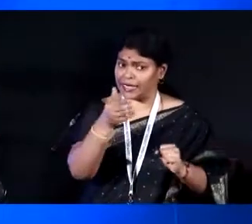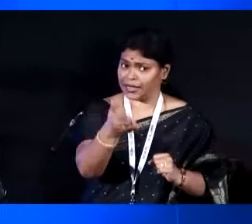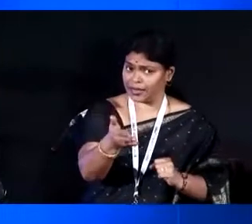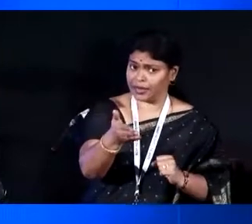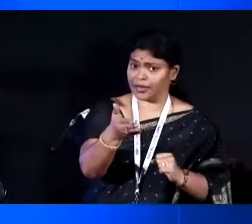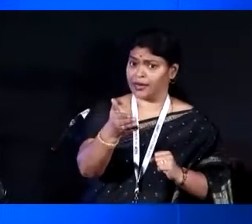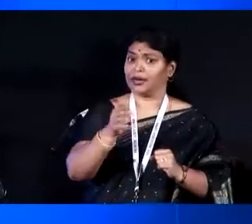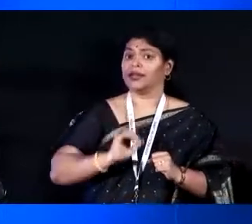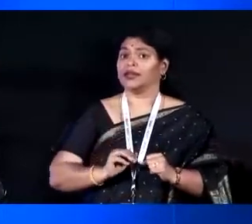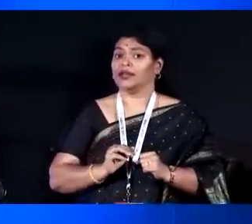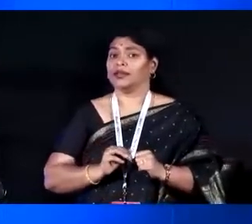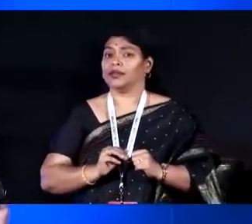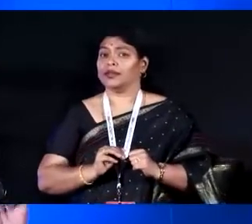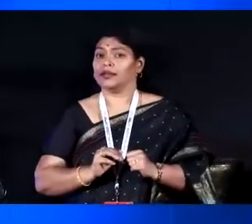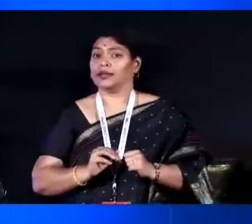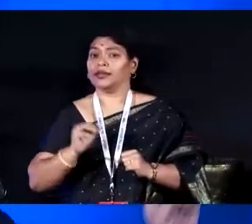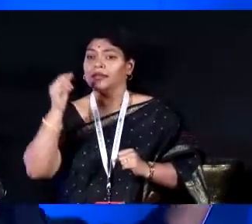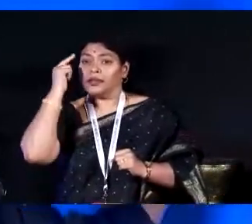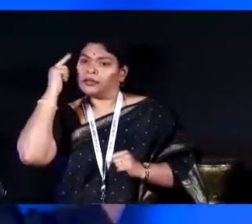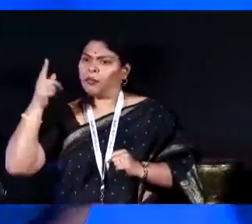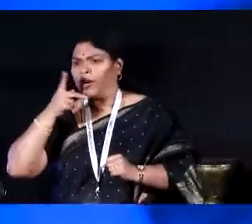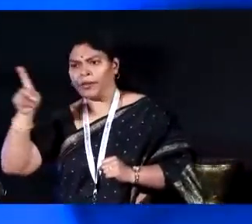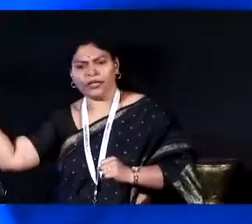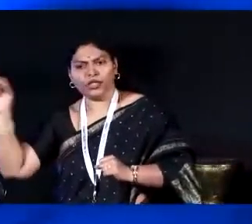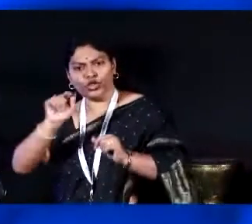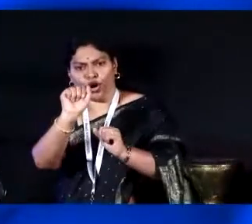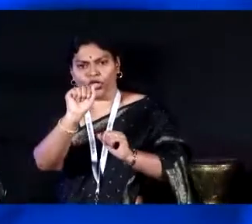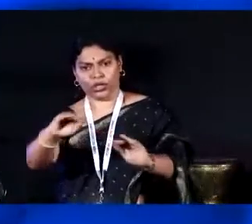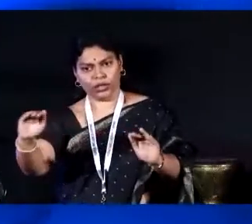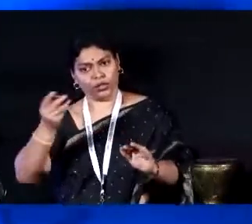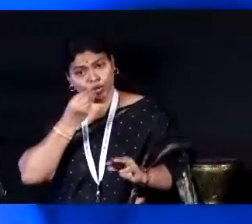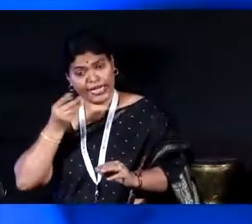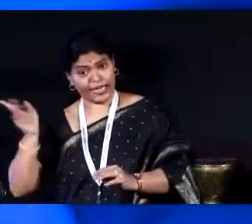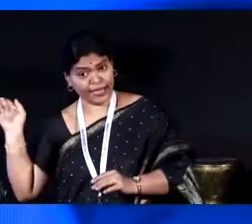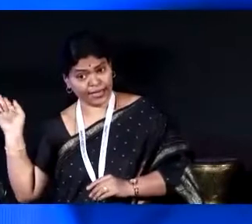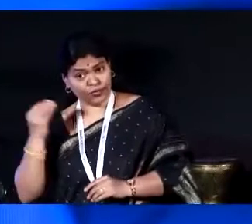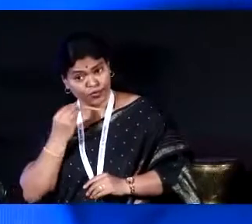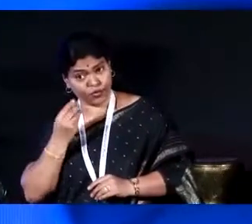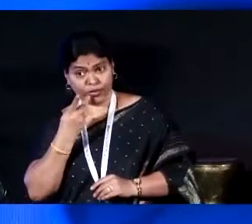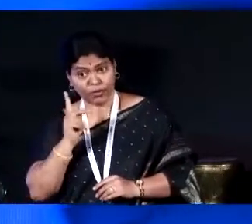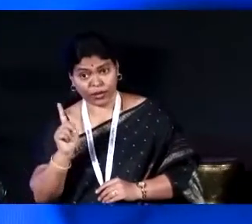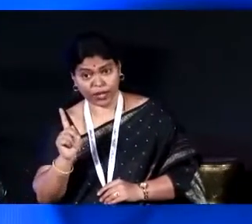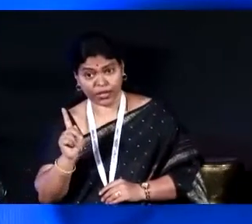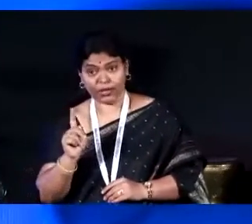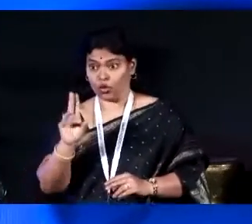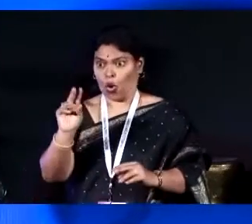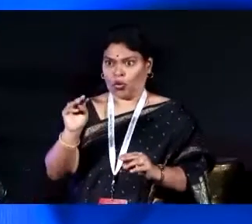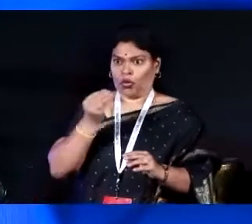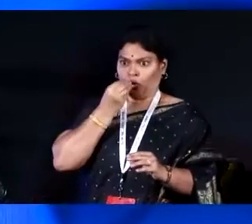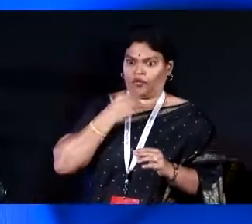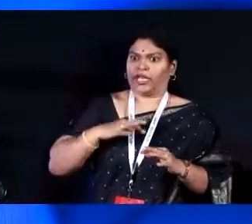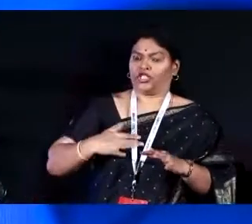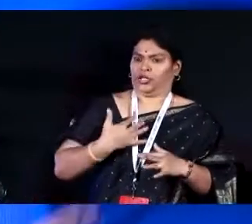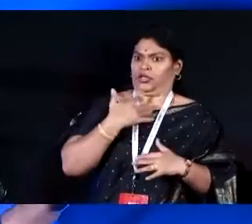can actually even allow our kids to go near this meal? We all will think that some infection will happen.